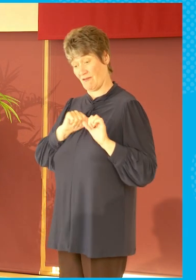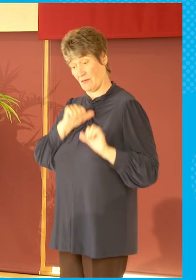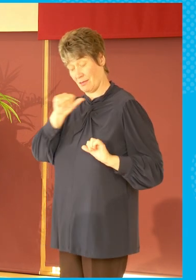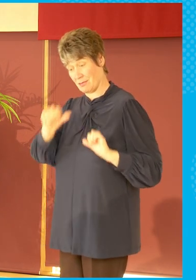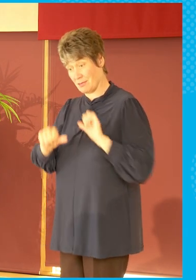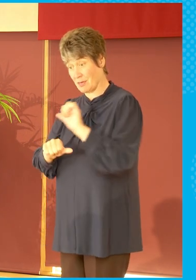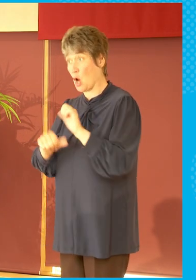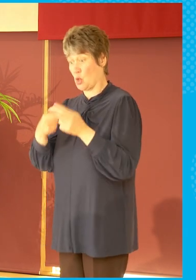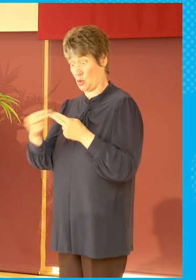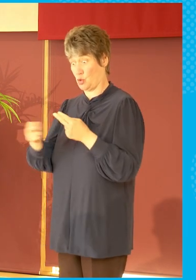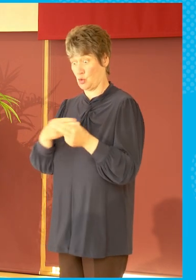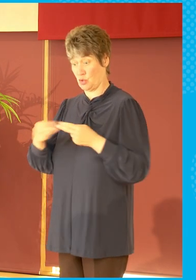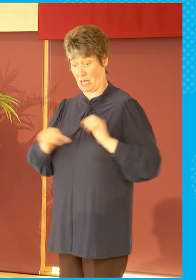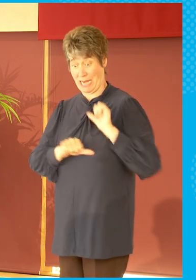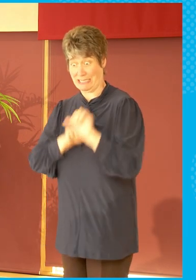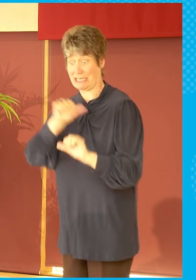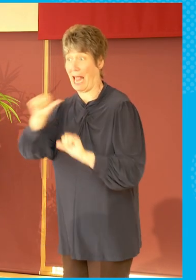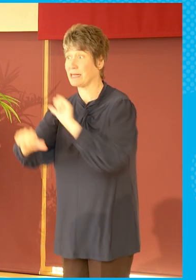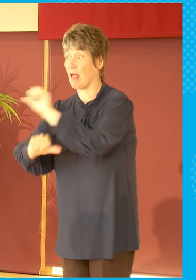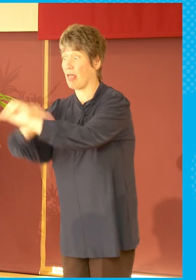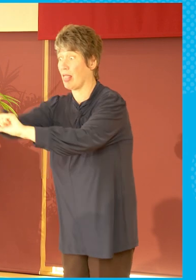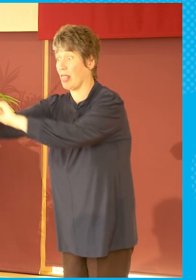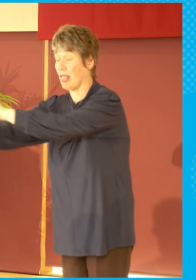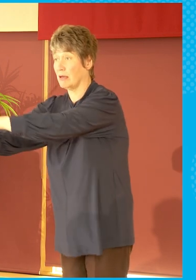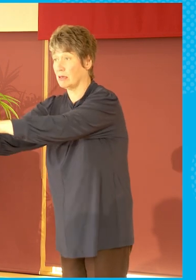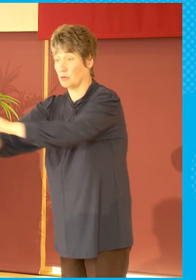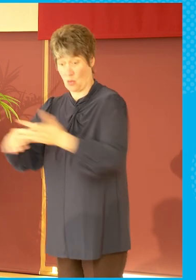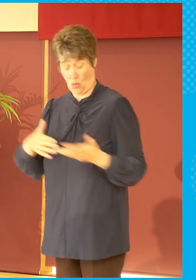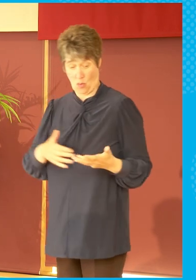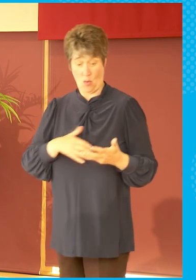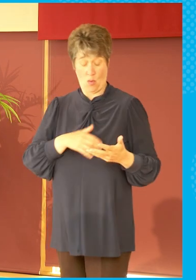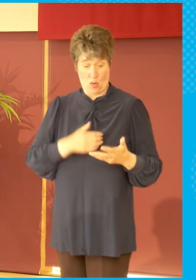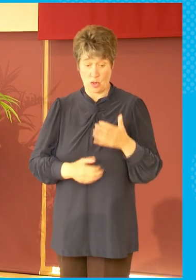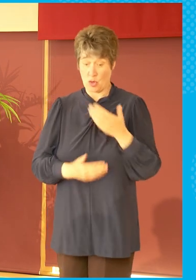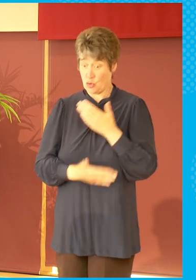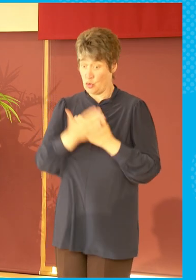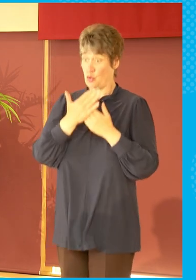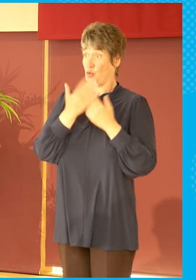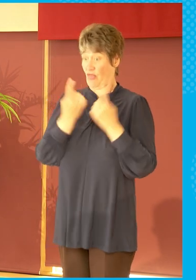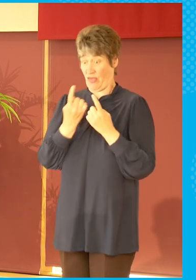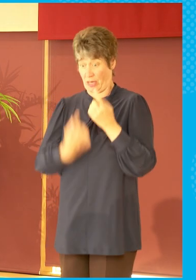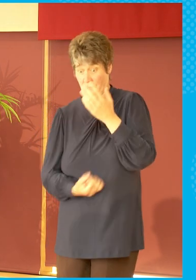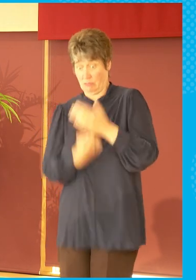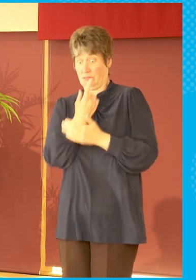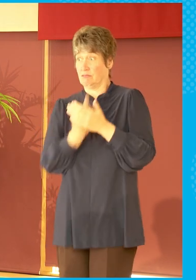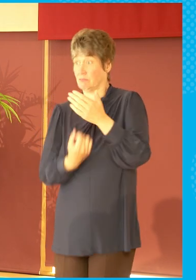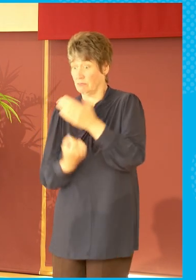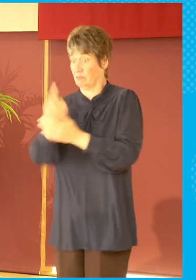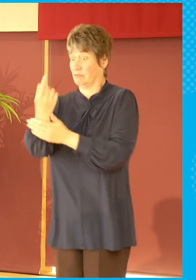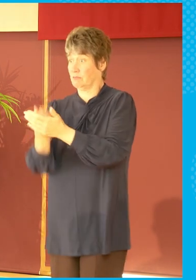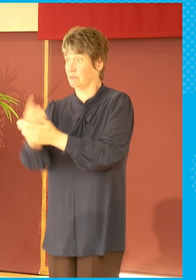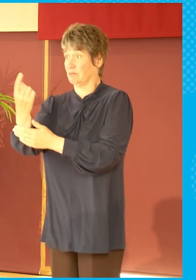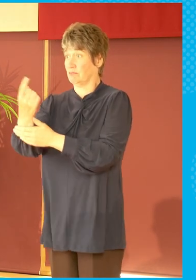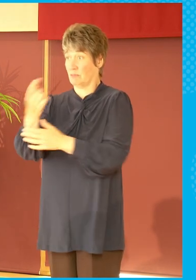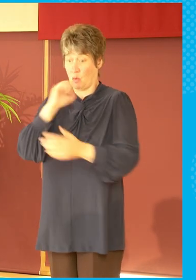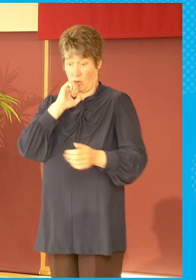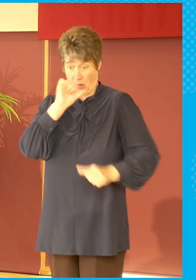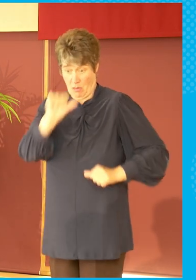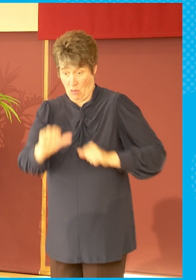is news. There are new things that happen. And there's an element to the crisis in Ukraine that has become